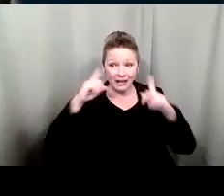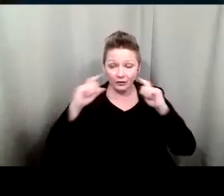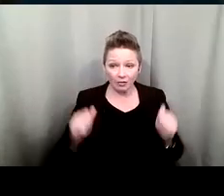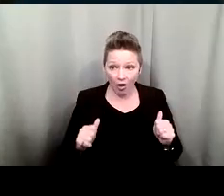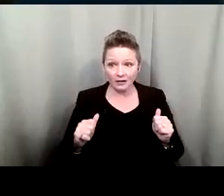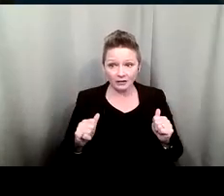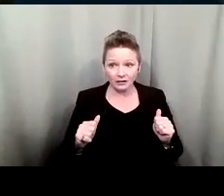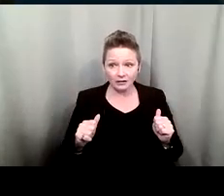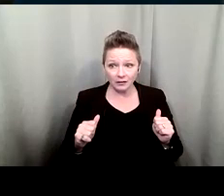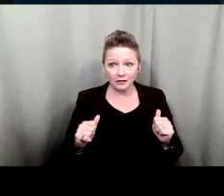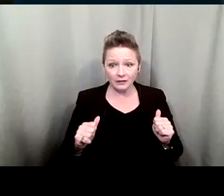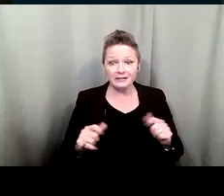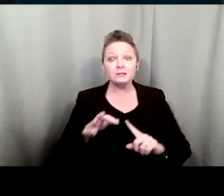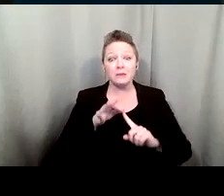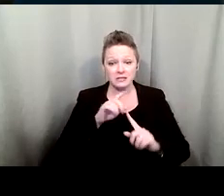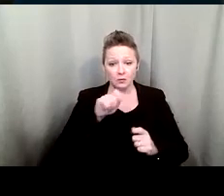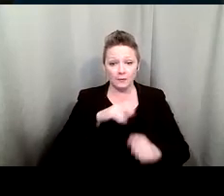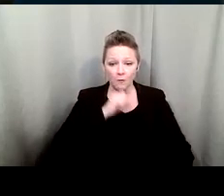especially when they're older